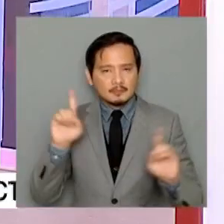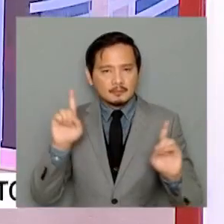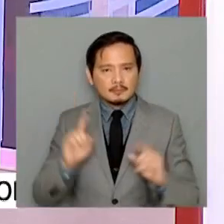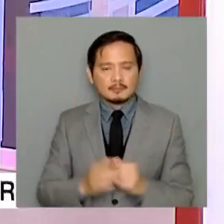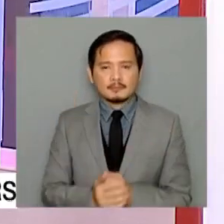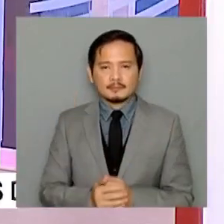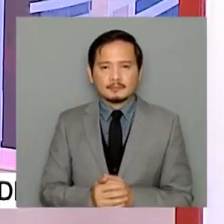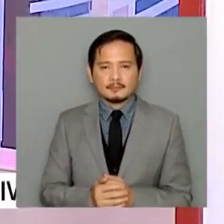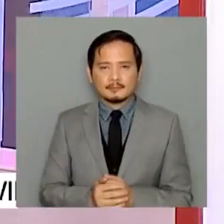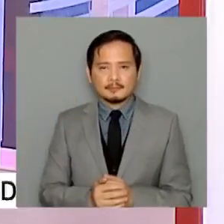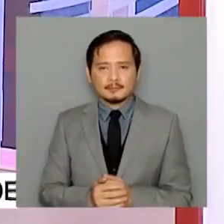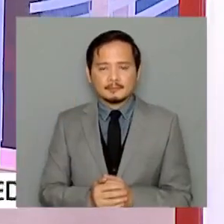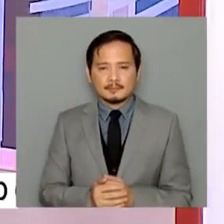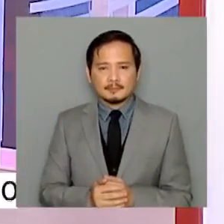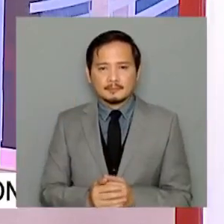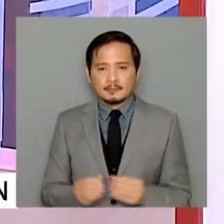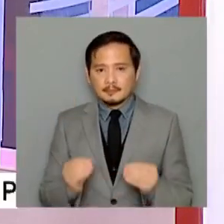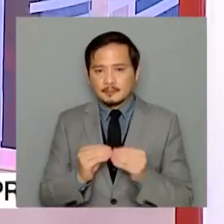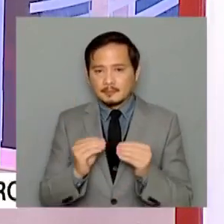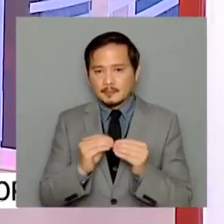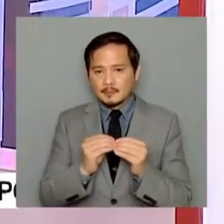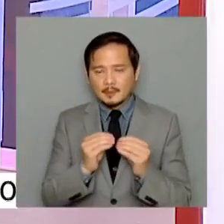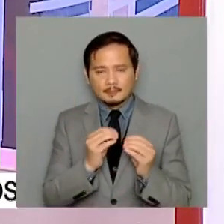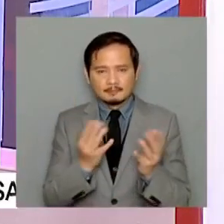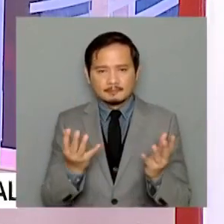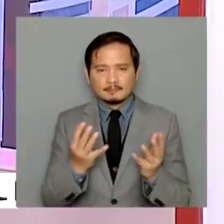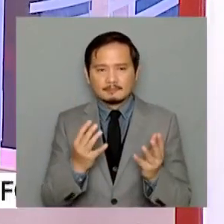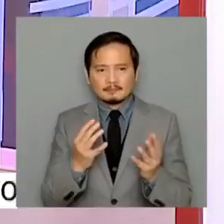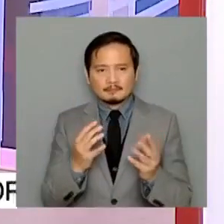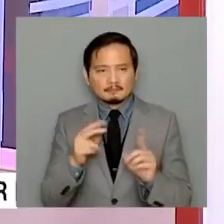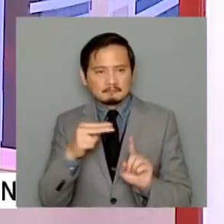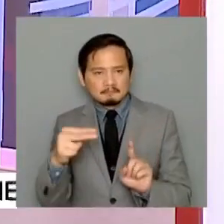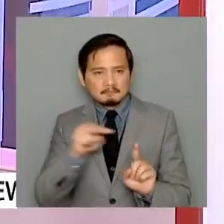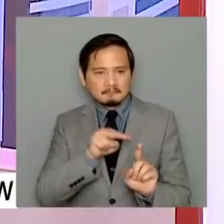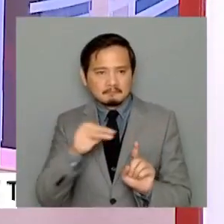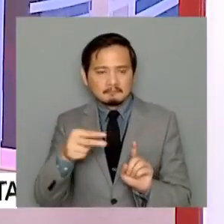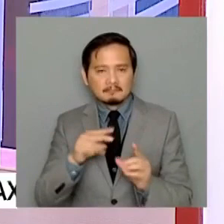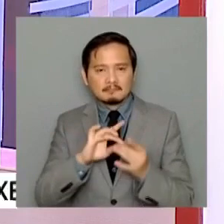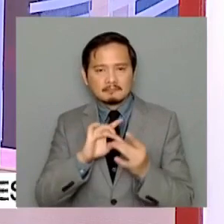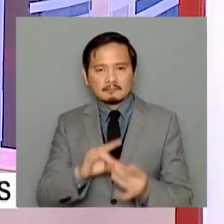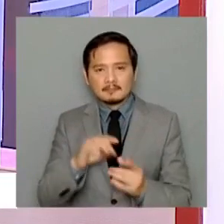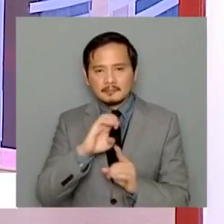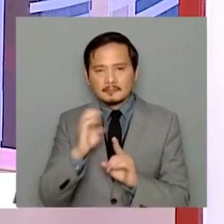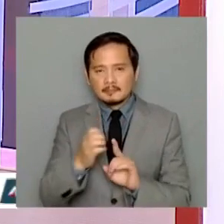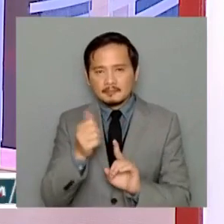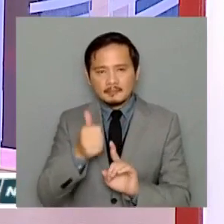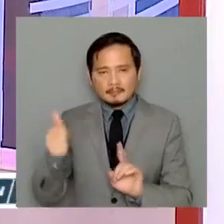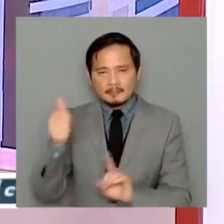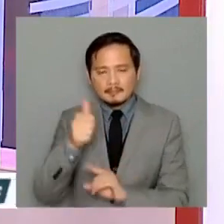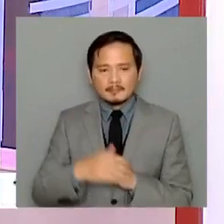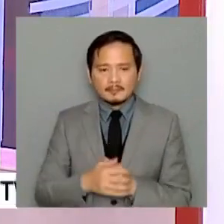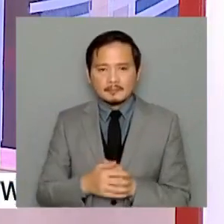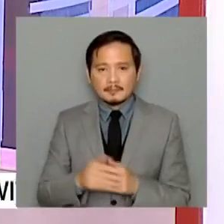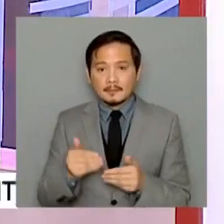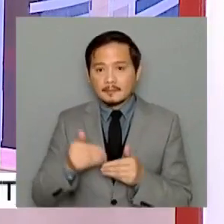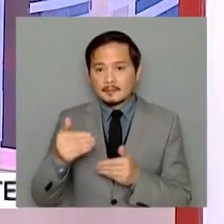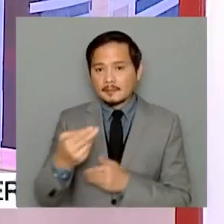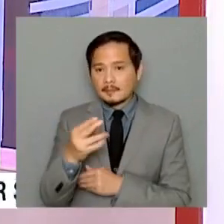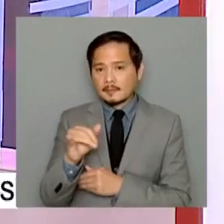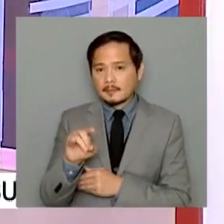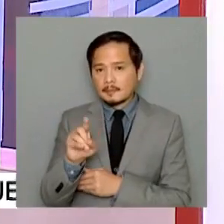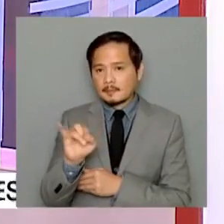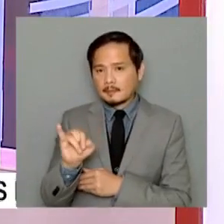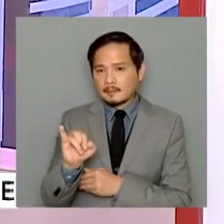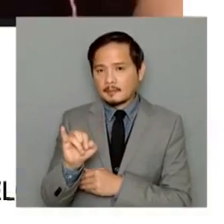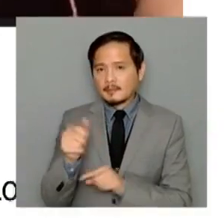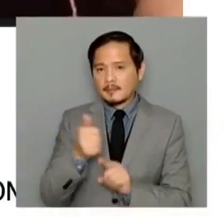And let's get more reactions to the appointment of Yulo Loisaga to the Environment Department. Joining us now, Heidi Fernandez. She's Executive Director